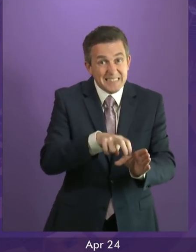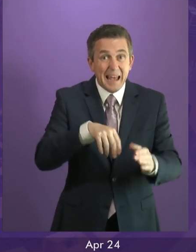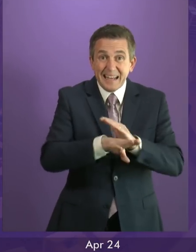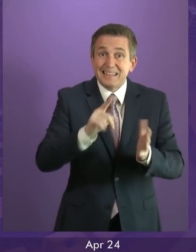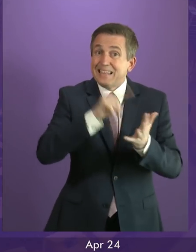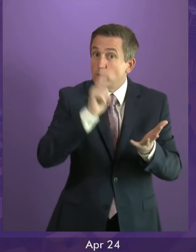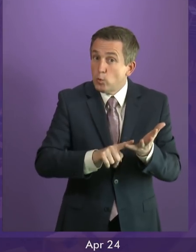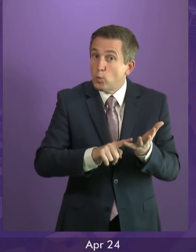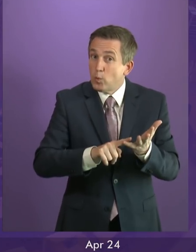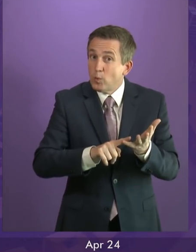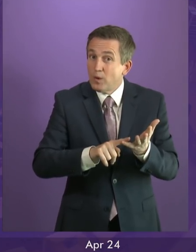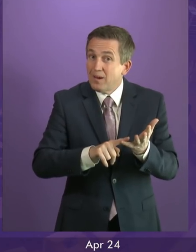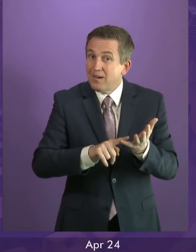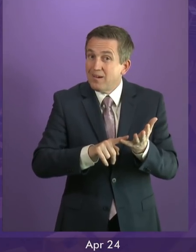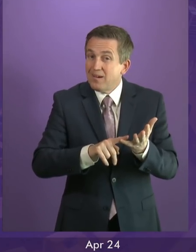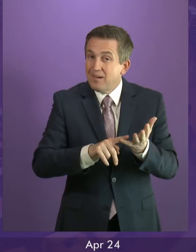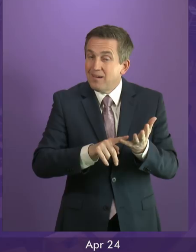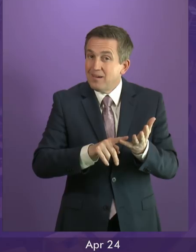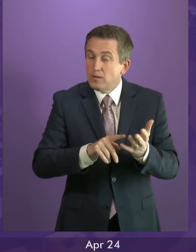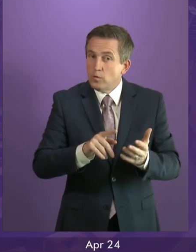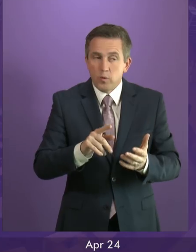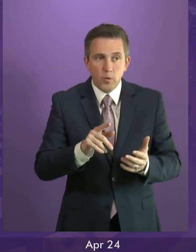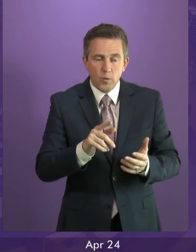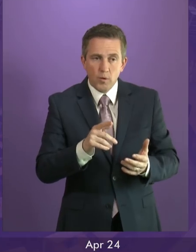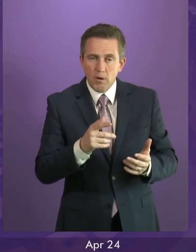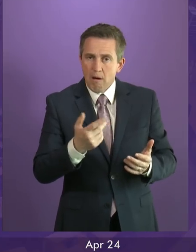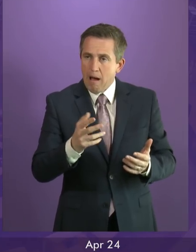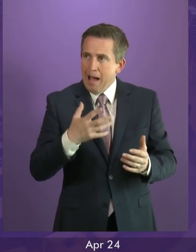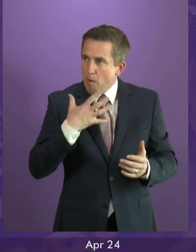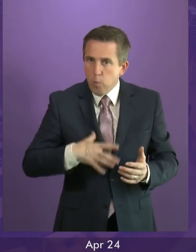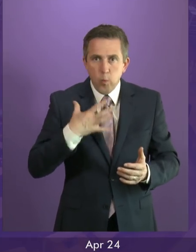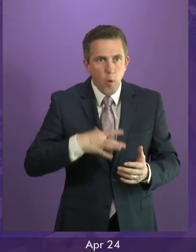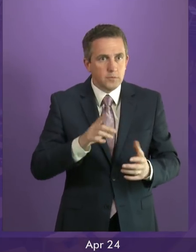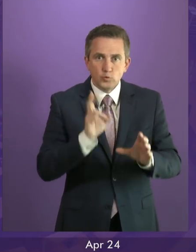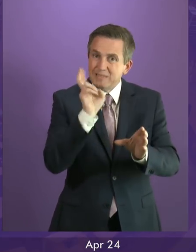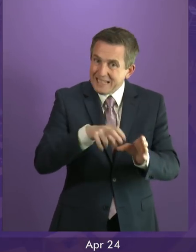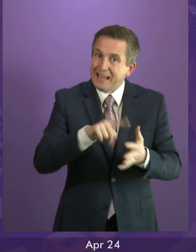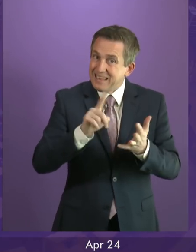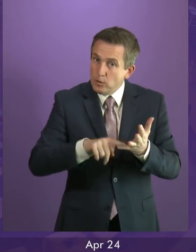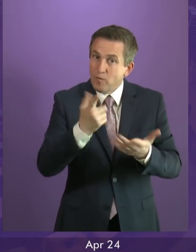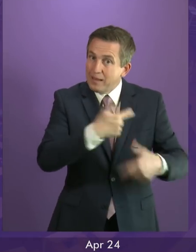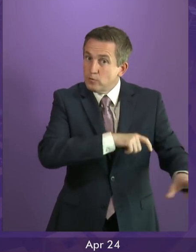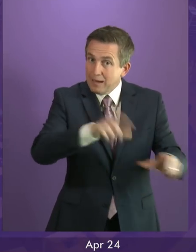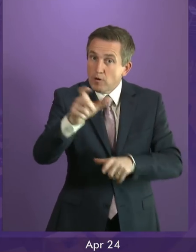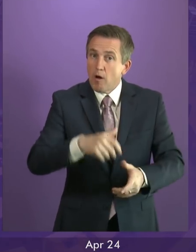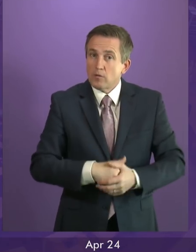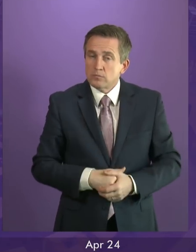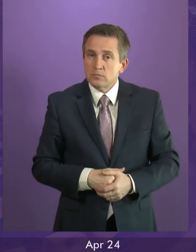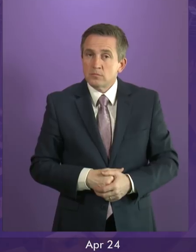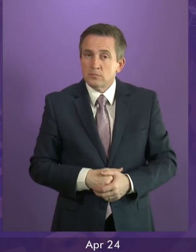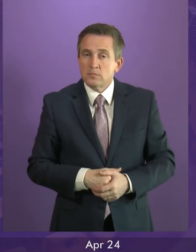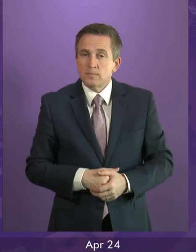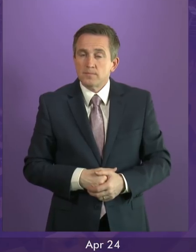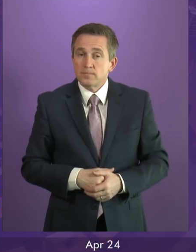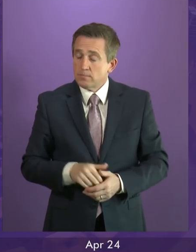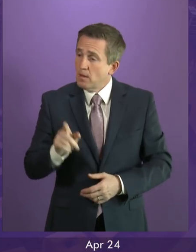So far it is being implemented and I hope it continues to be so. But I hear, and